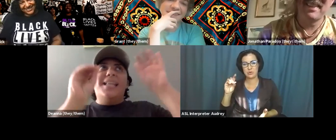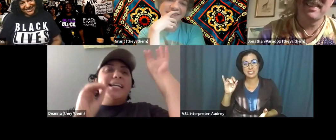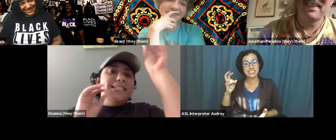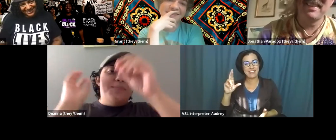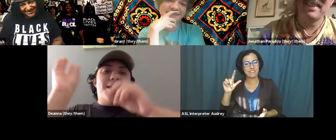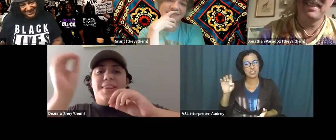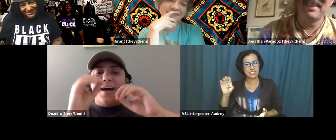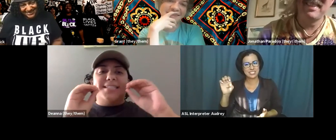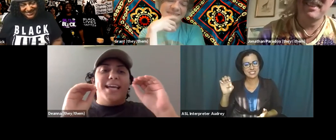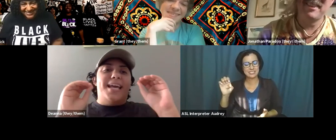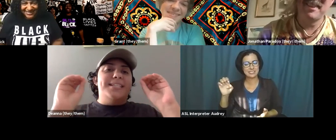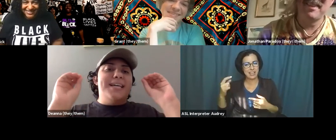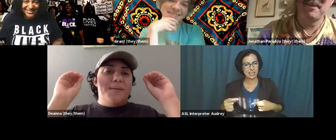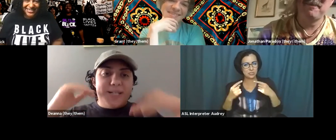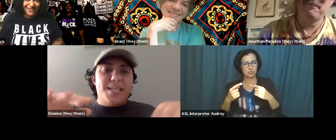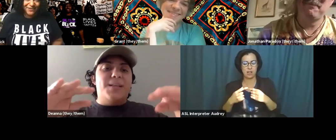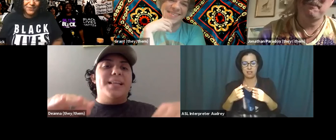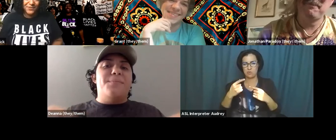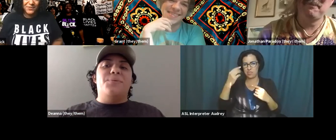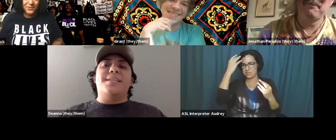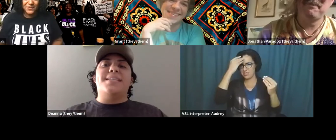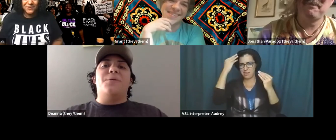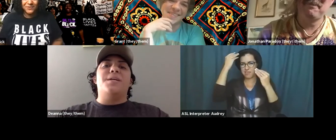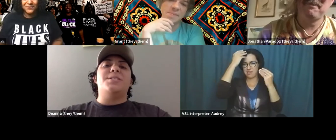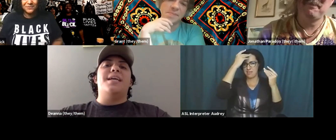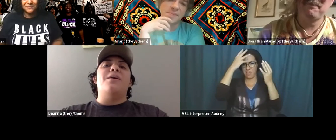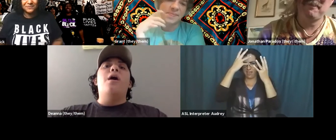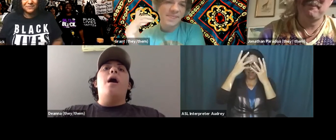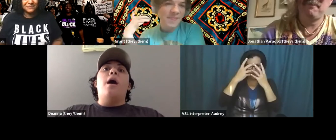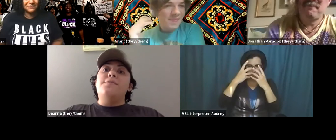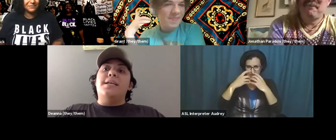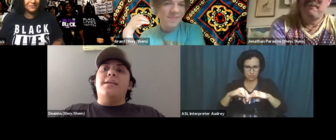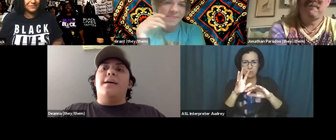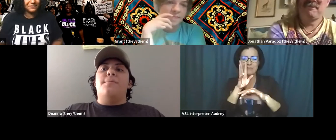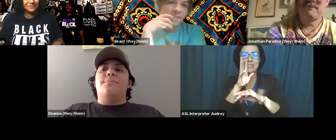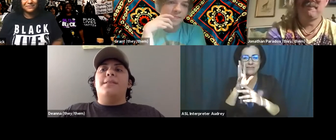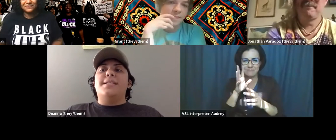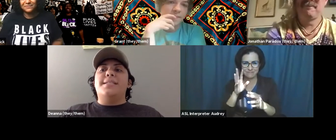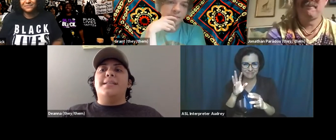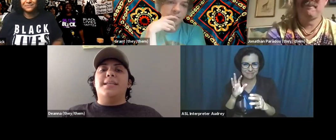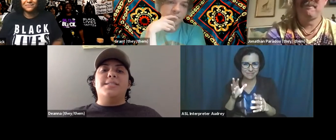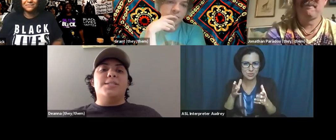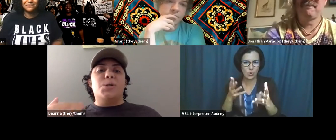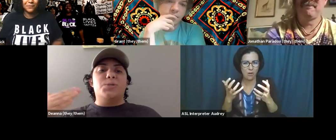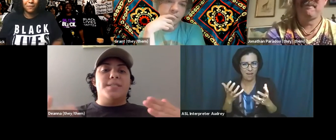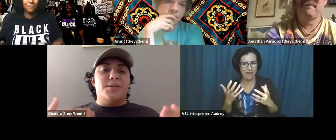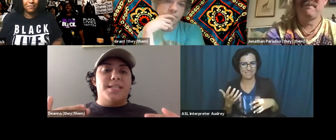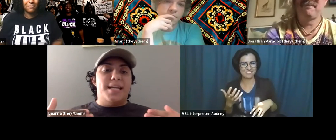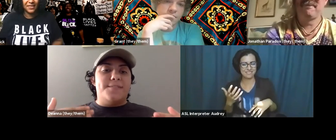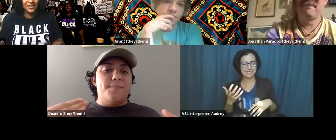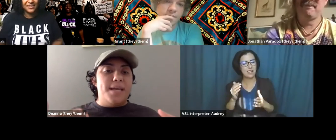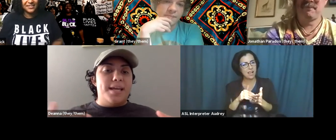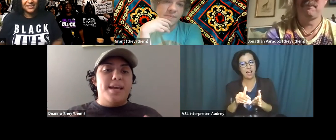collecting my thoughts and, um, articulating them in ways that I wish and often, um, this leads to social